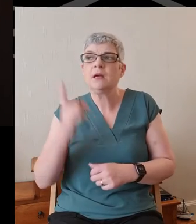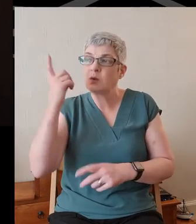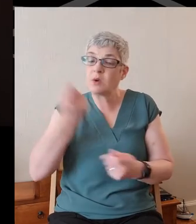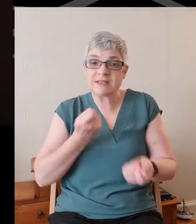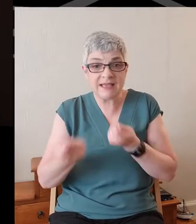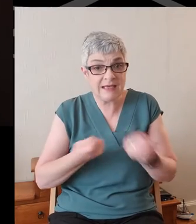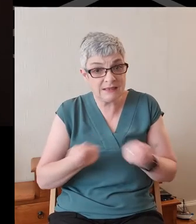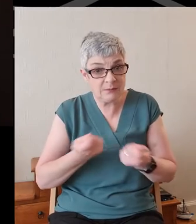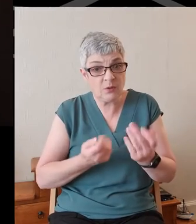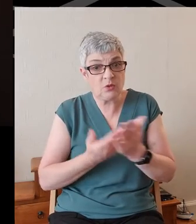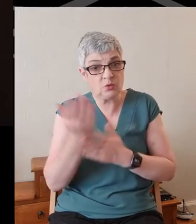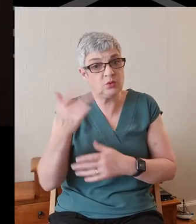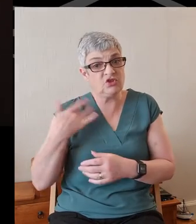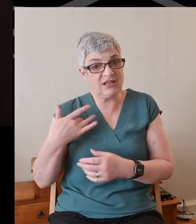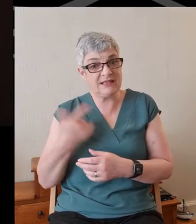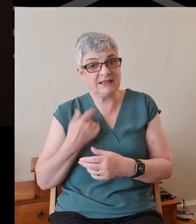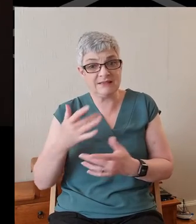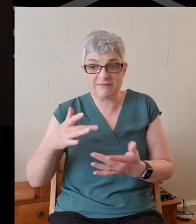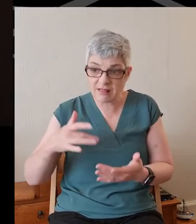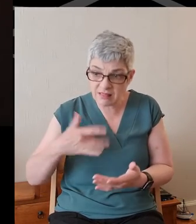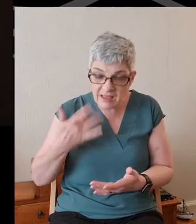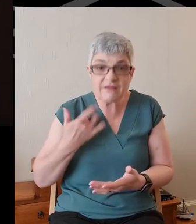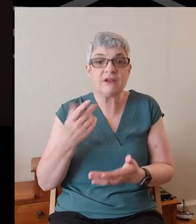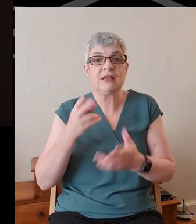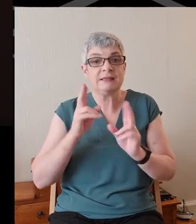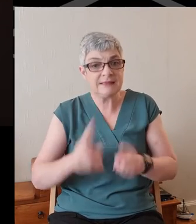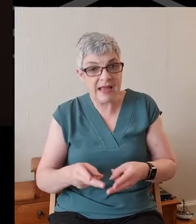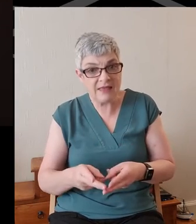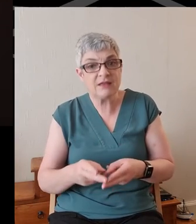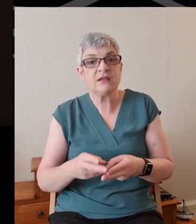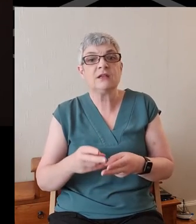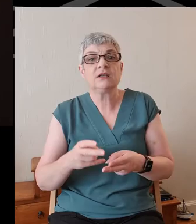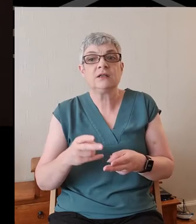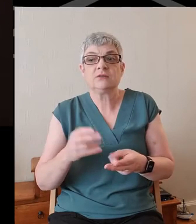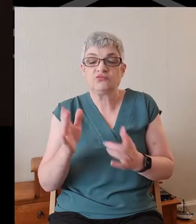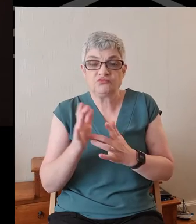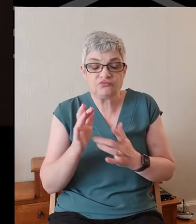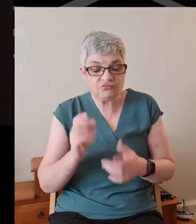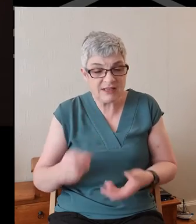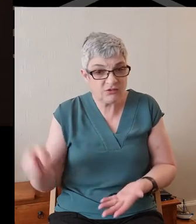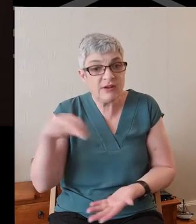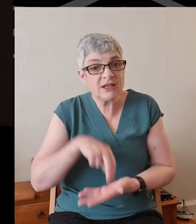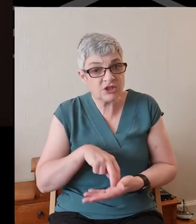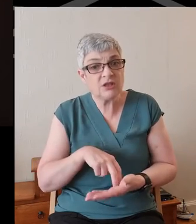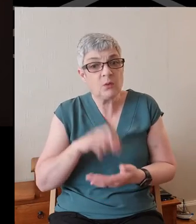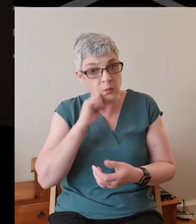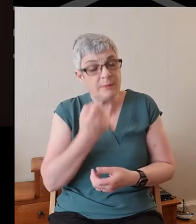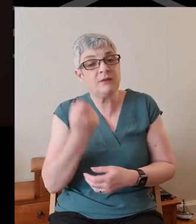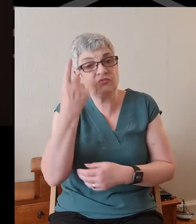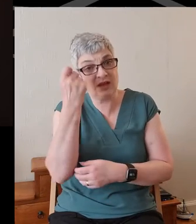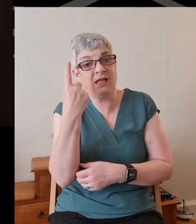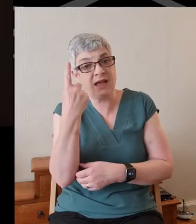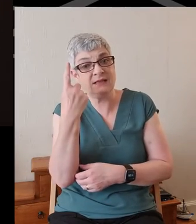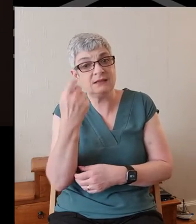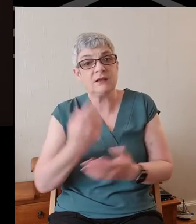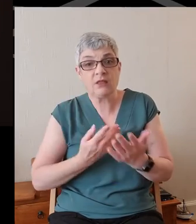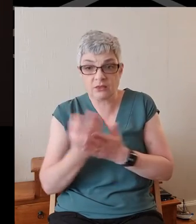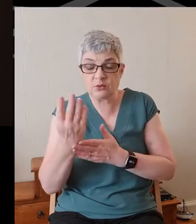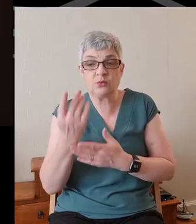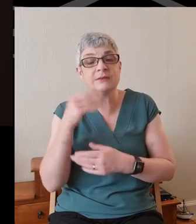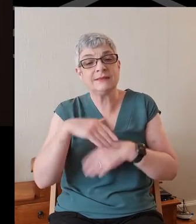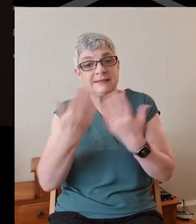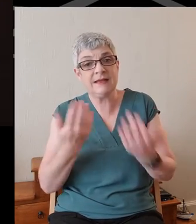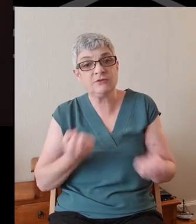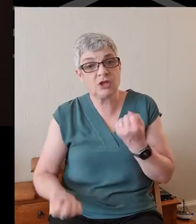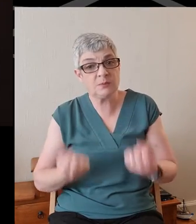delivered through Jesus' life and death and resurrection will one day be fully realized after the day of judgment and God and His people